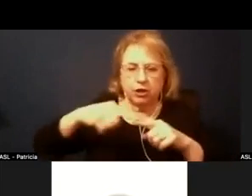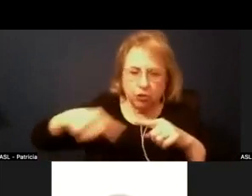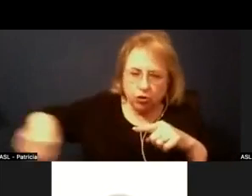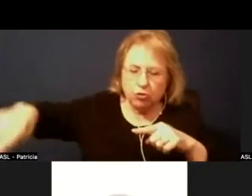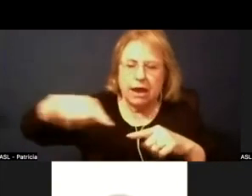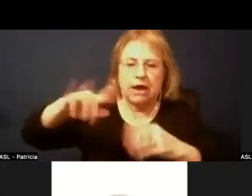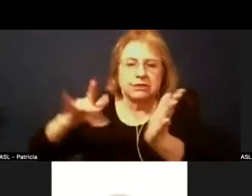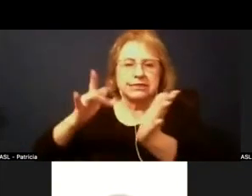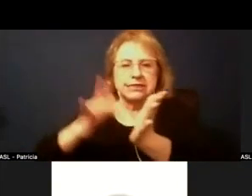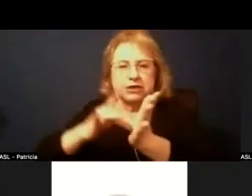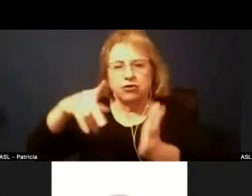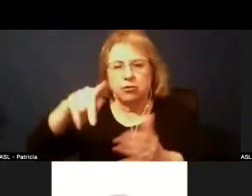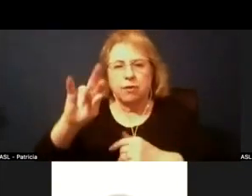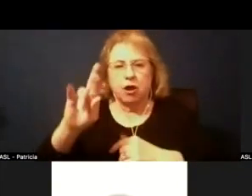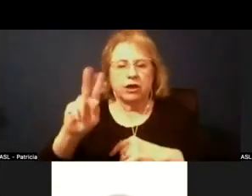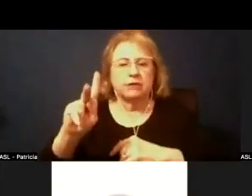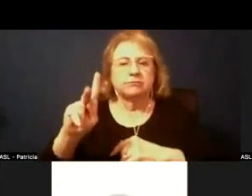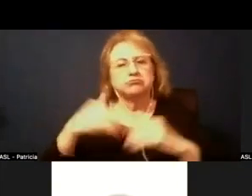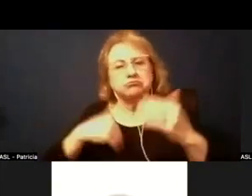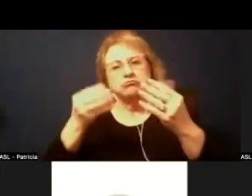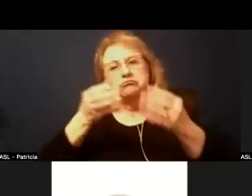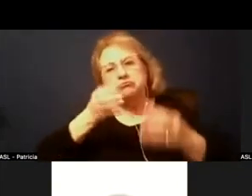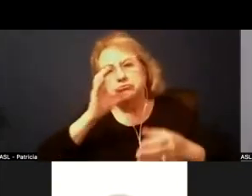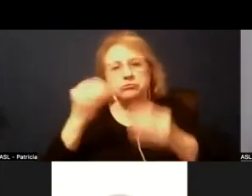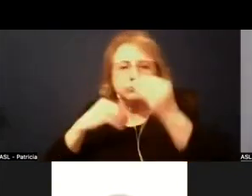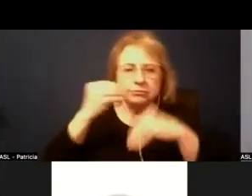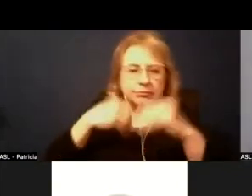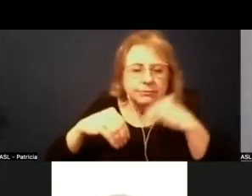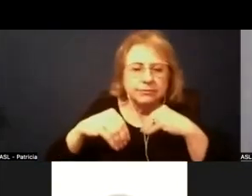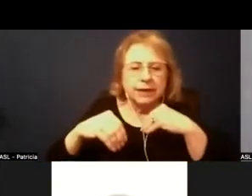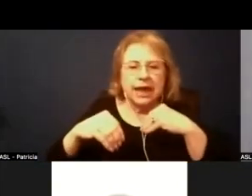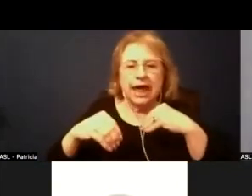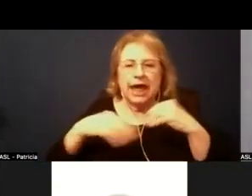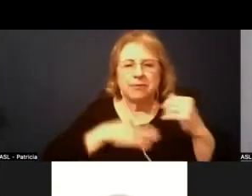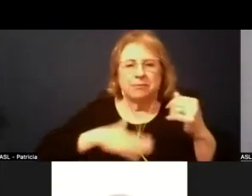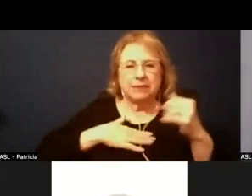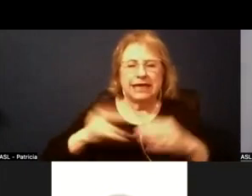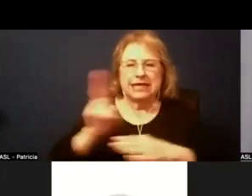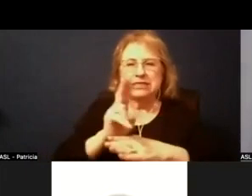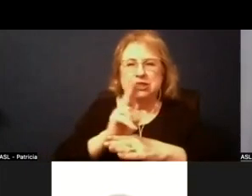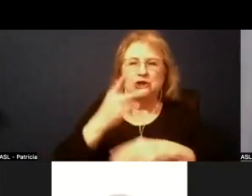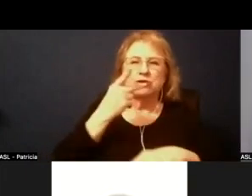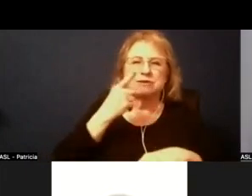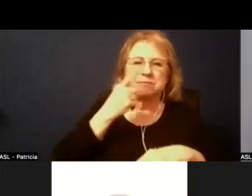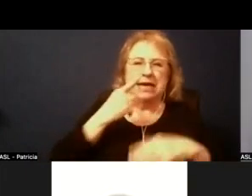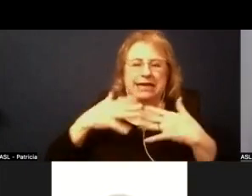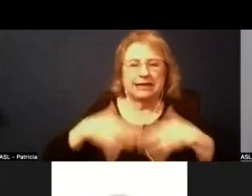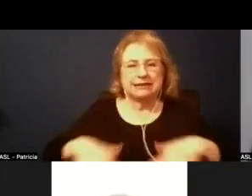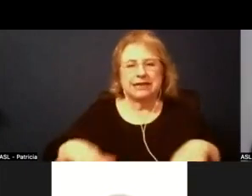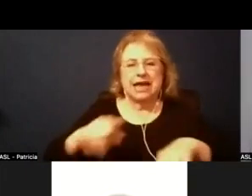have some refreshments, and they're suggesting people wear pink. So that's at 10am on March 20.